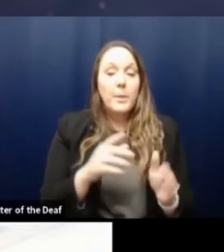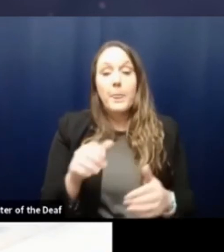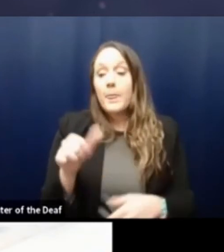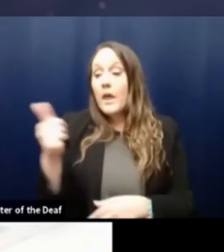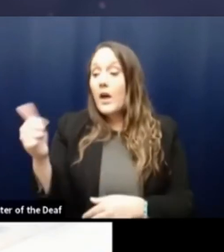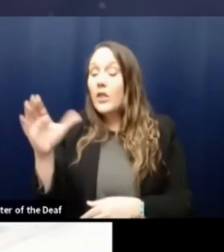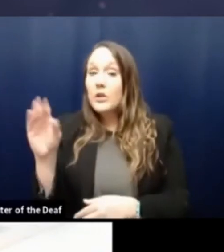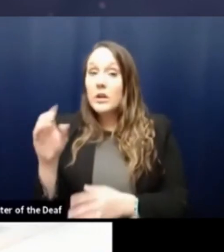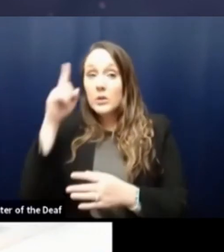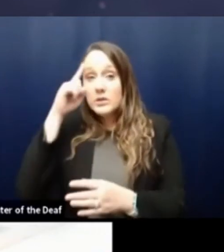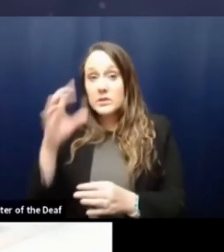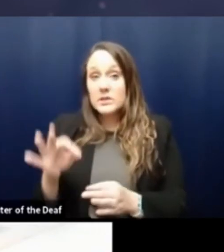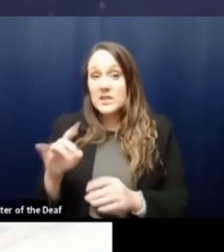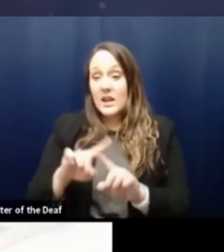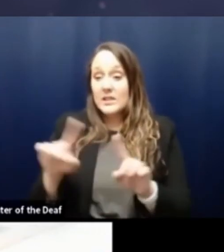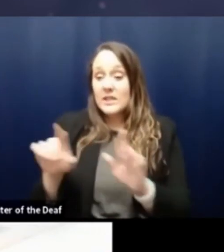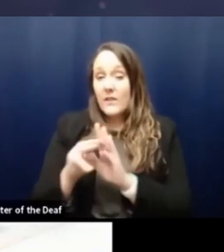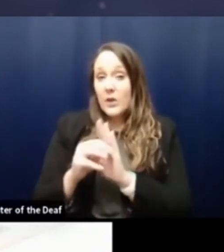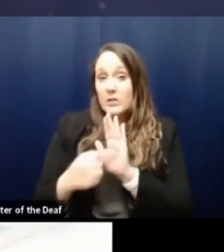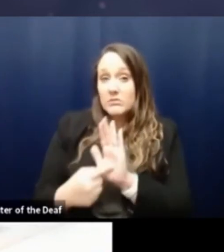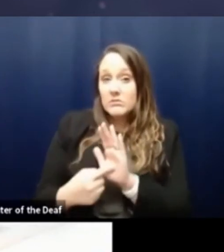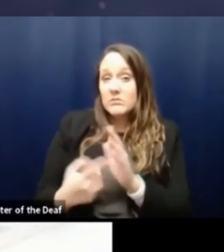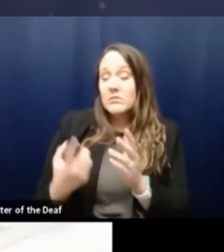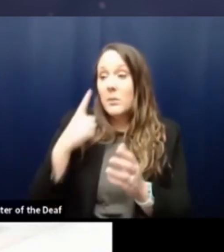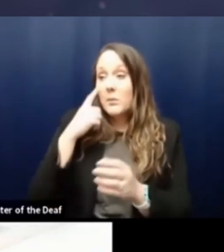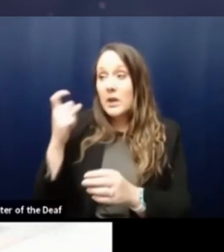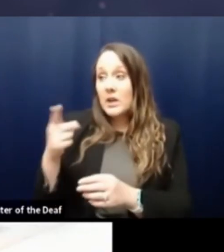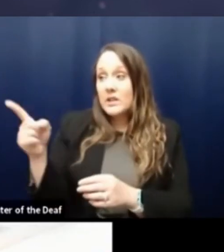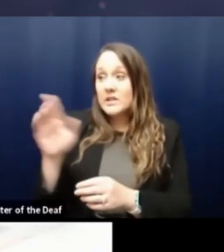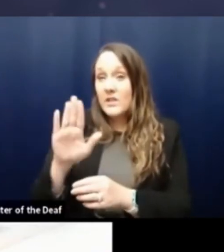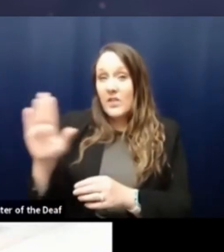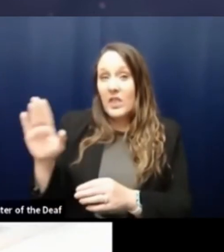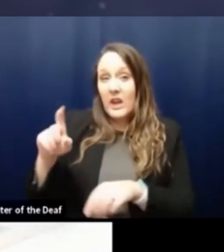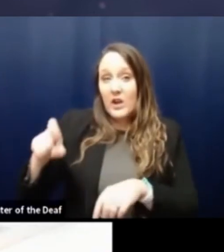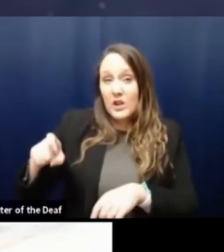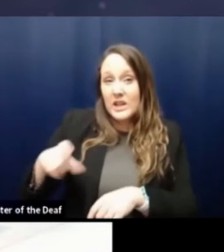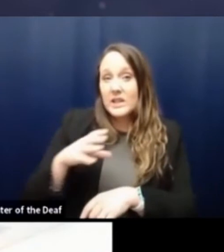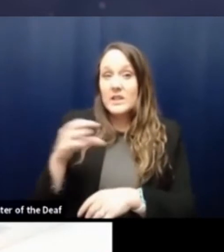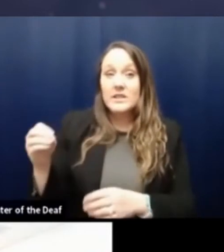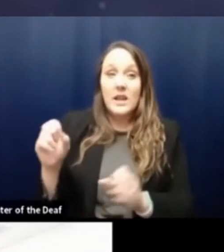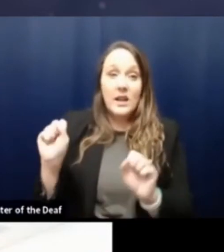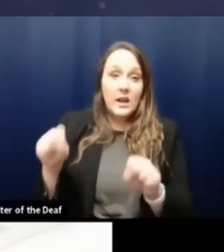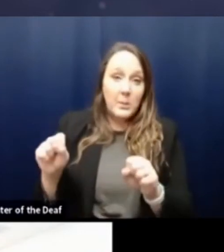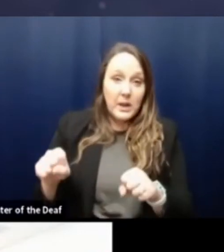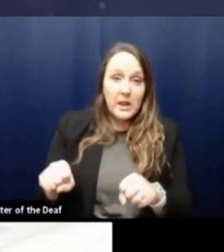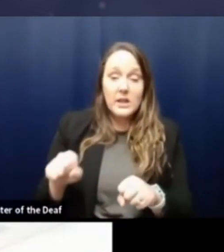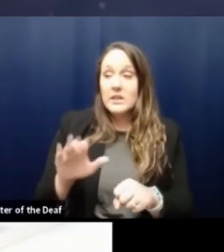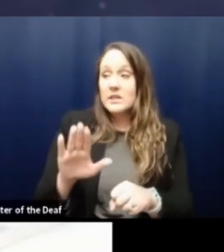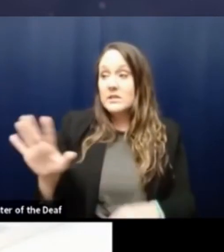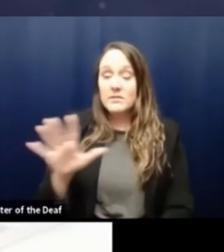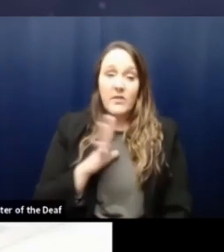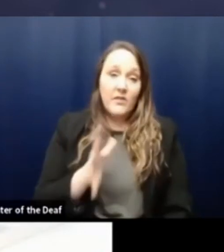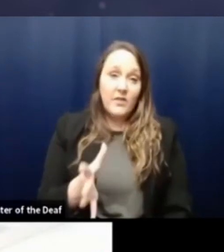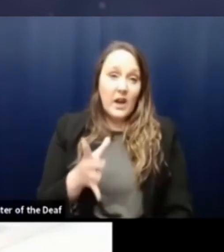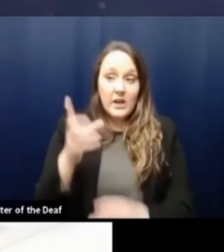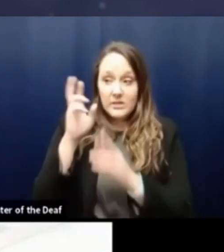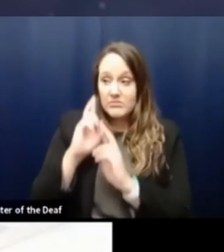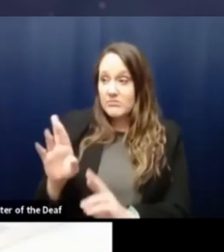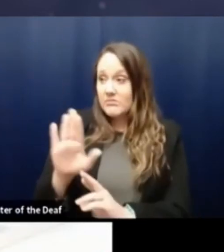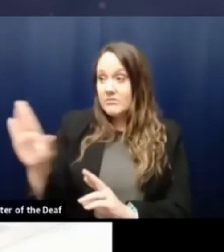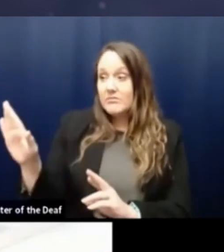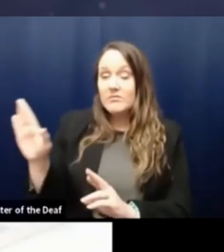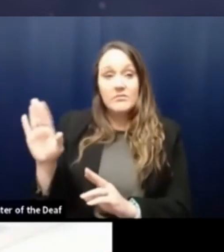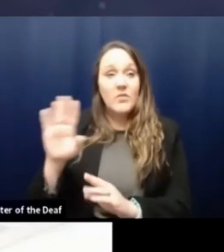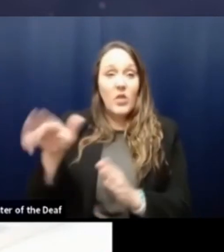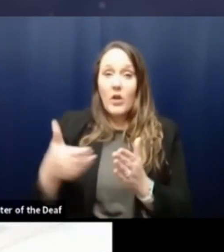model because of their needs or because of their, uh, capacity. And that's totally fine. we respect that they're all